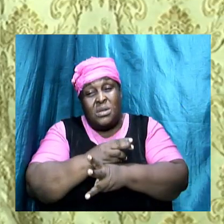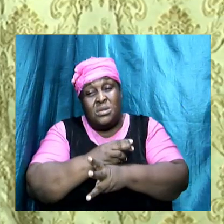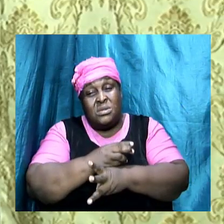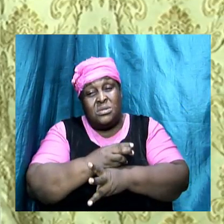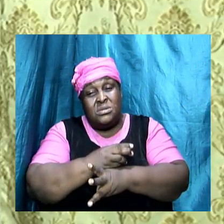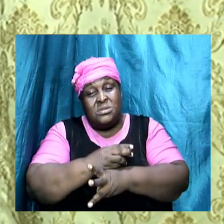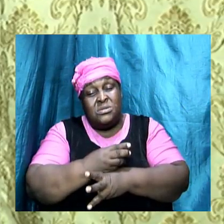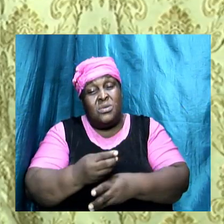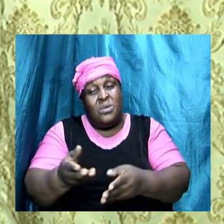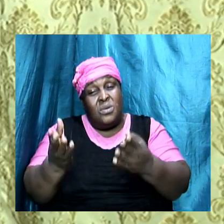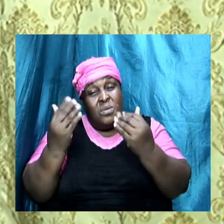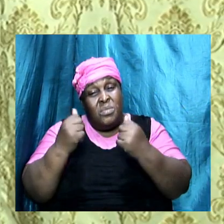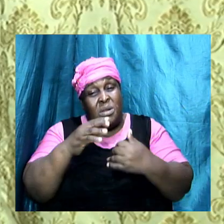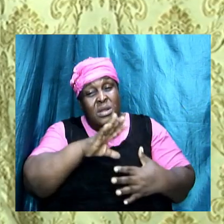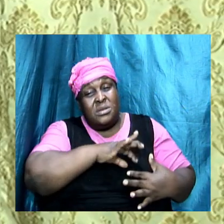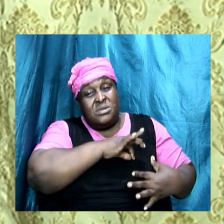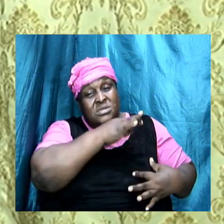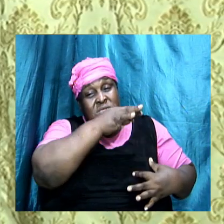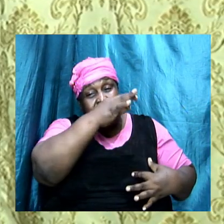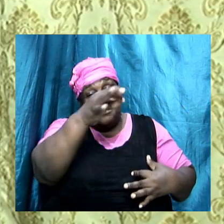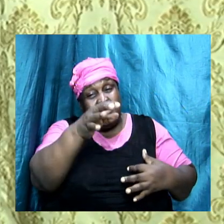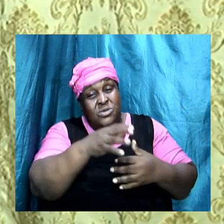and the spirit precedes him